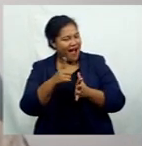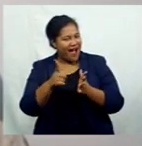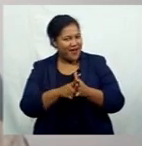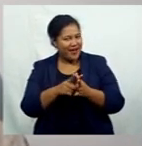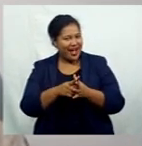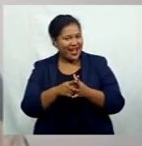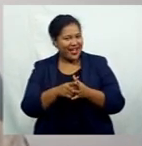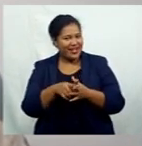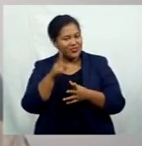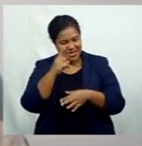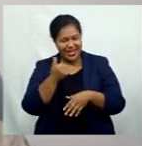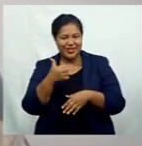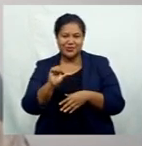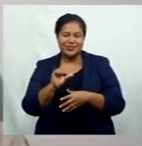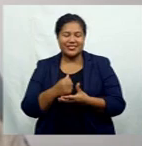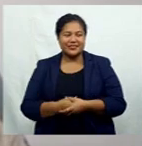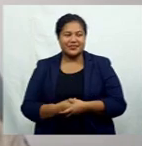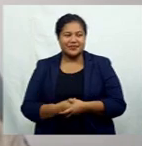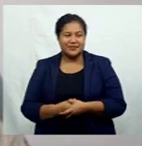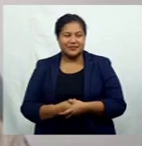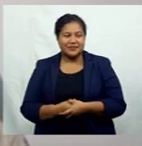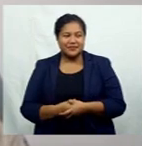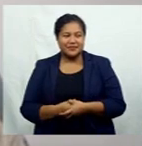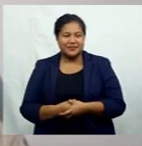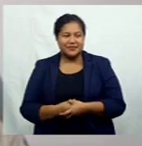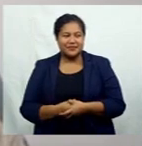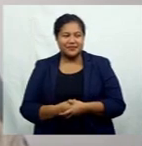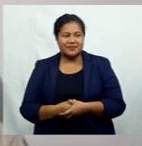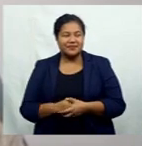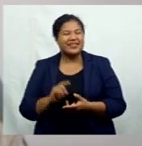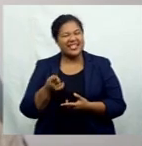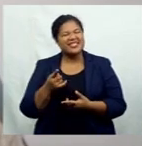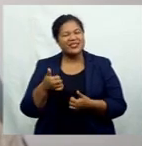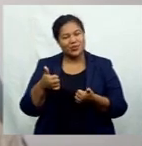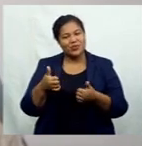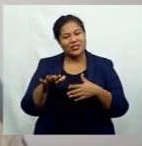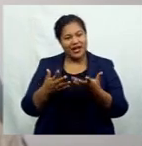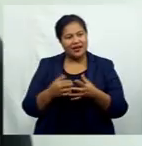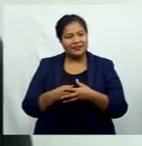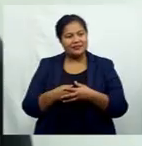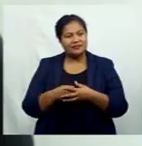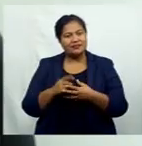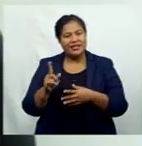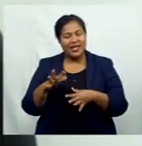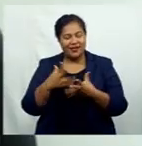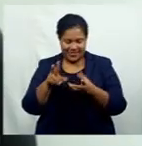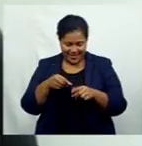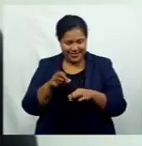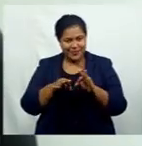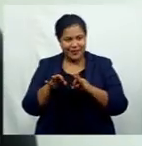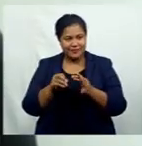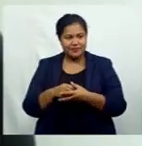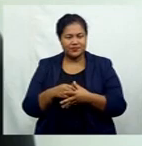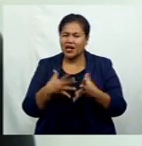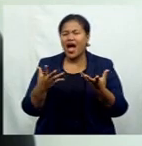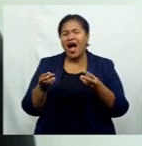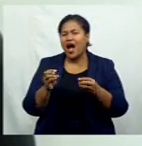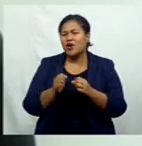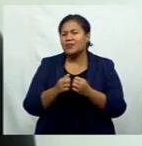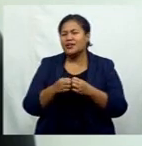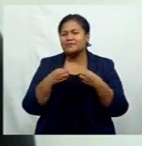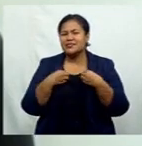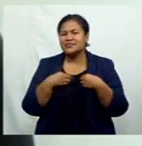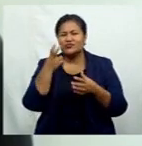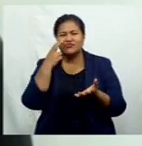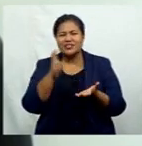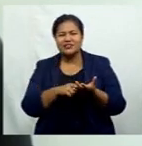somewhat at the moment, but all gradually being done. So how many businesses have registered